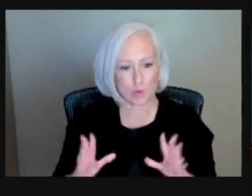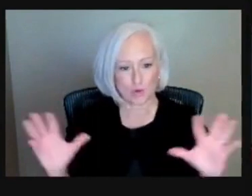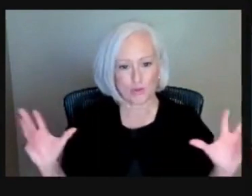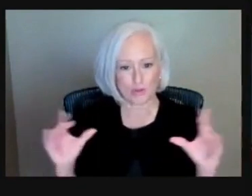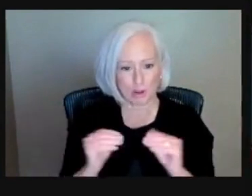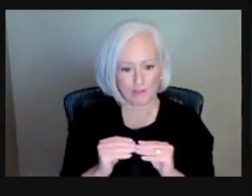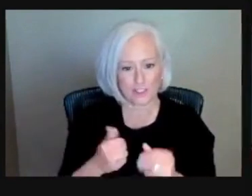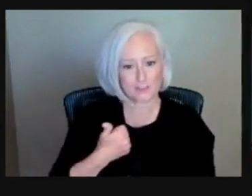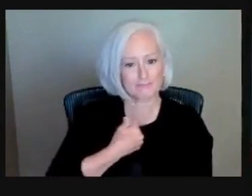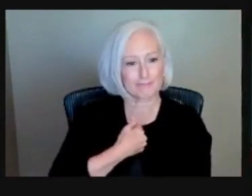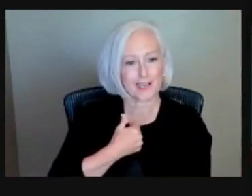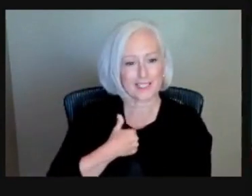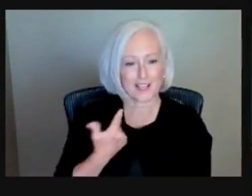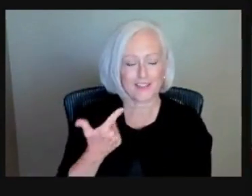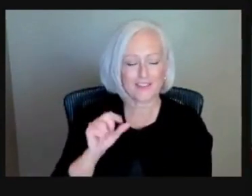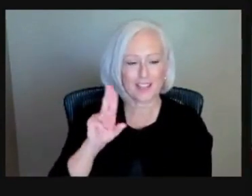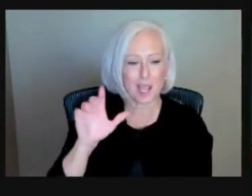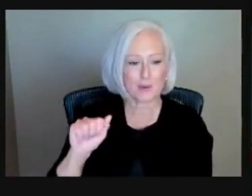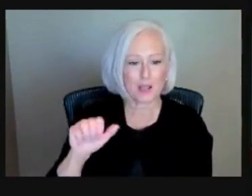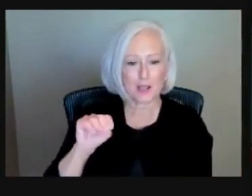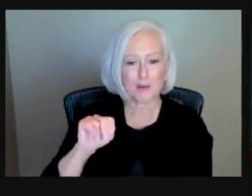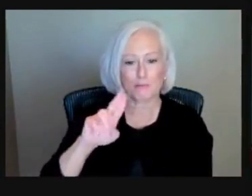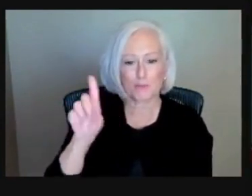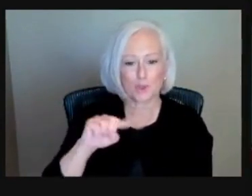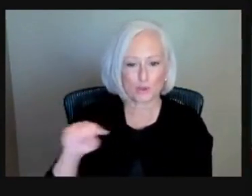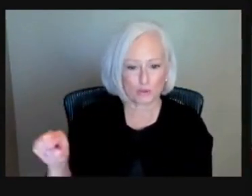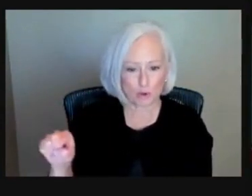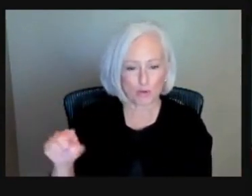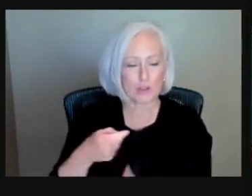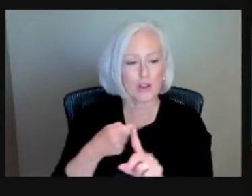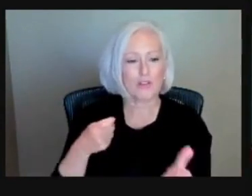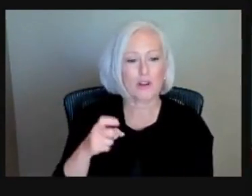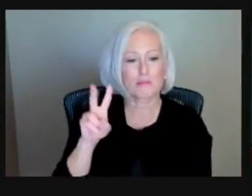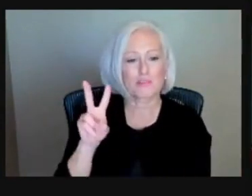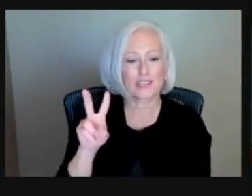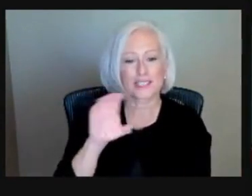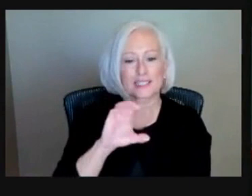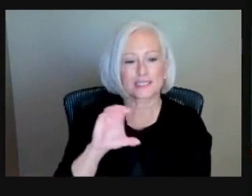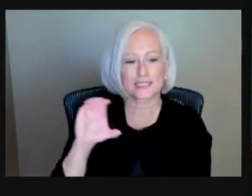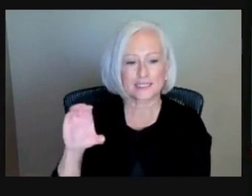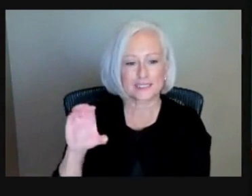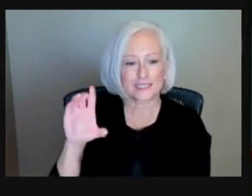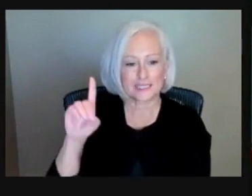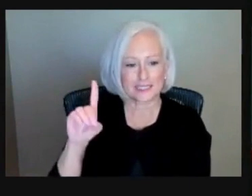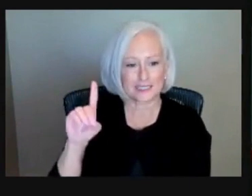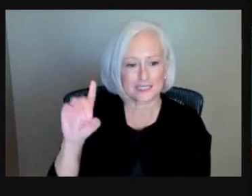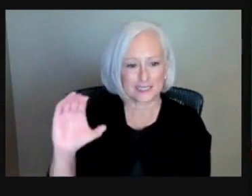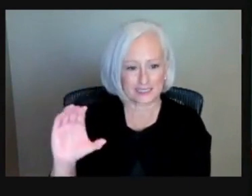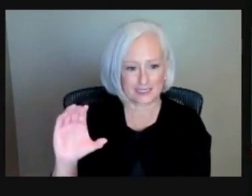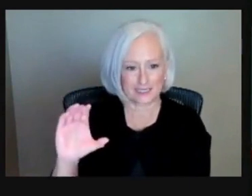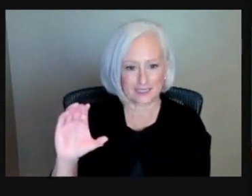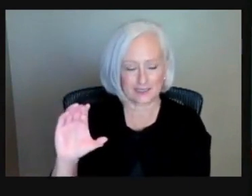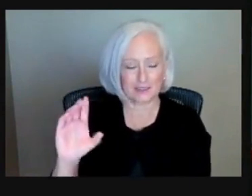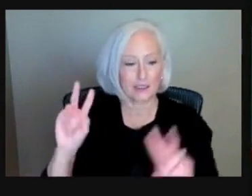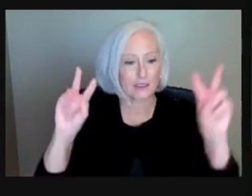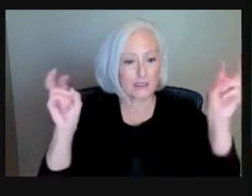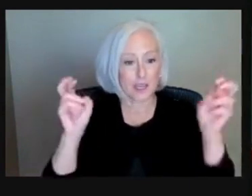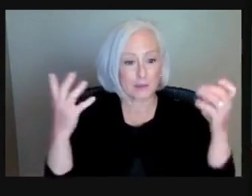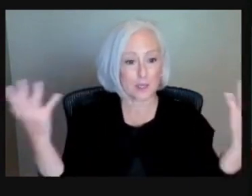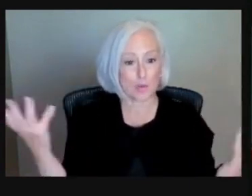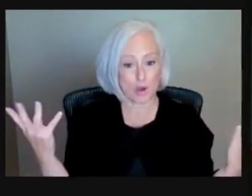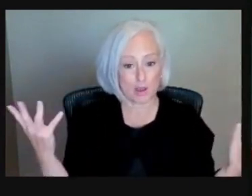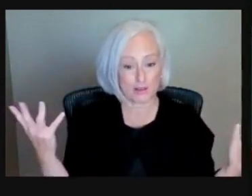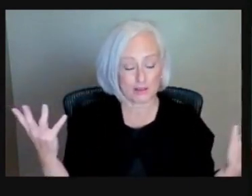homeownership specialists here at BCCDC. And our topic that we're going to discuss today are your options to stay in your home.